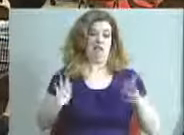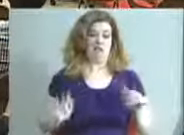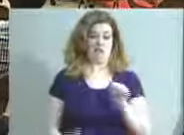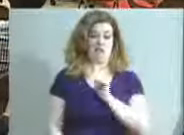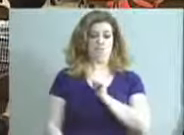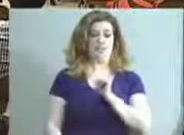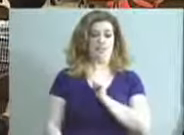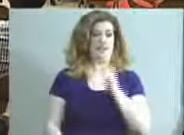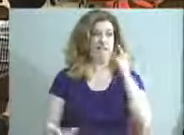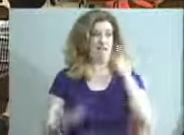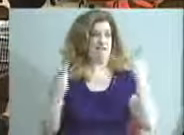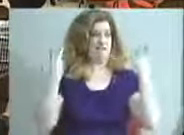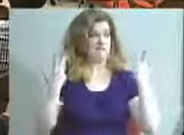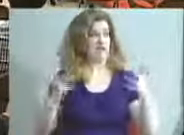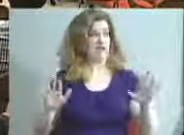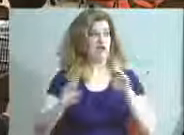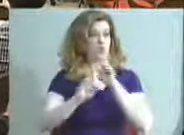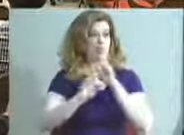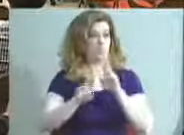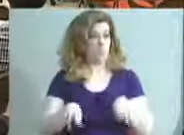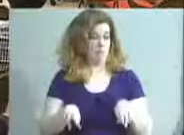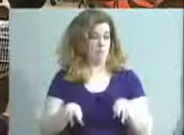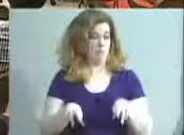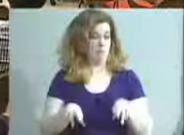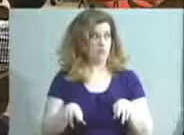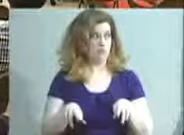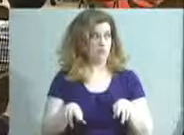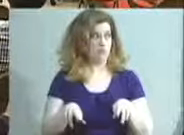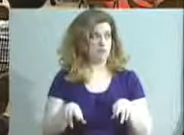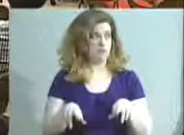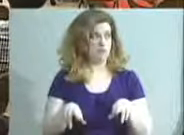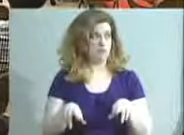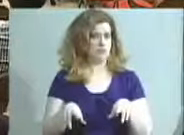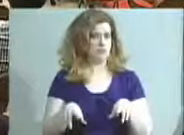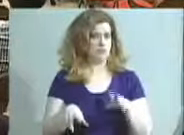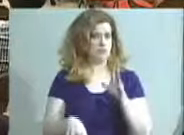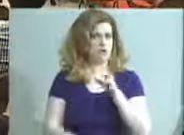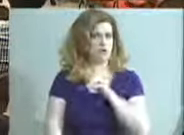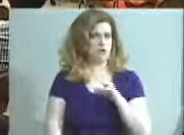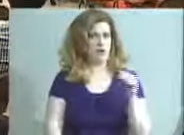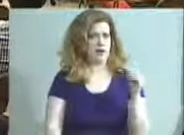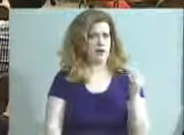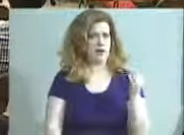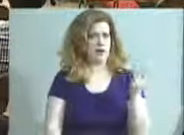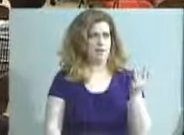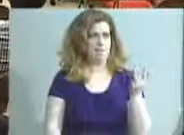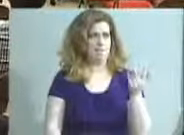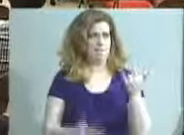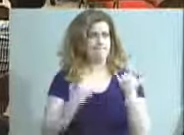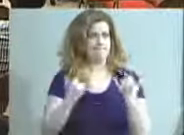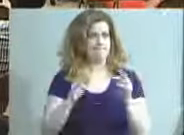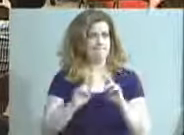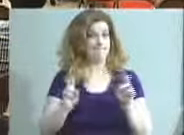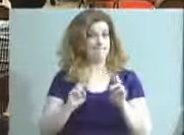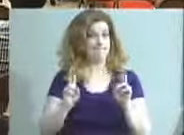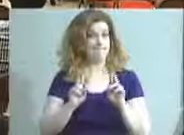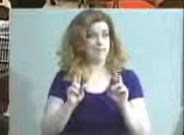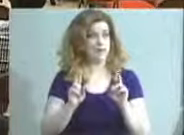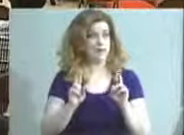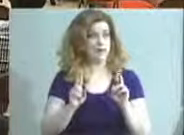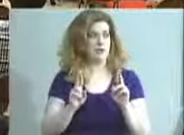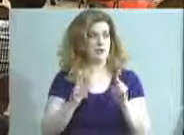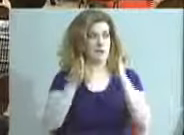concludes our reports. And we are now ready to go to persons